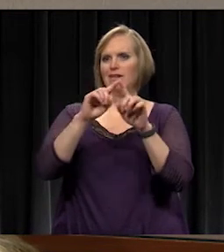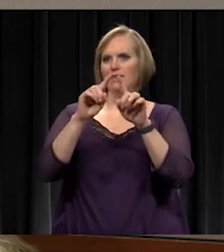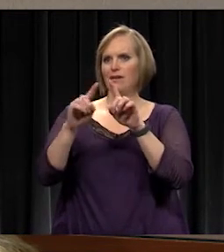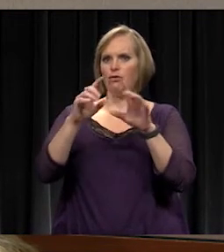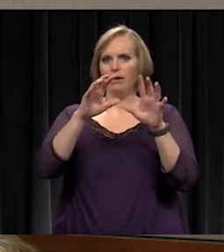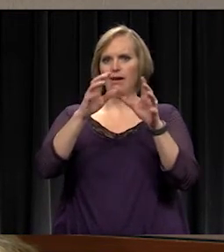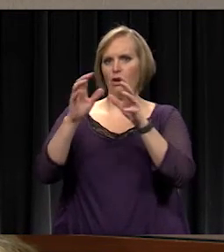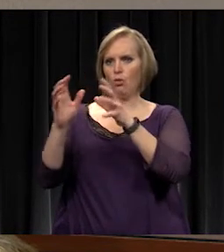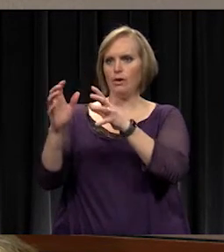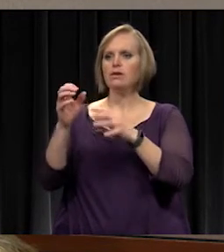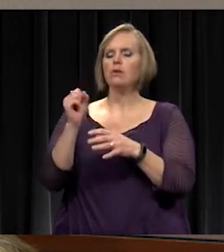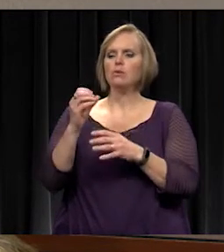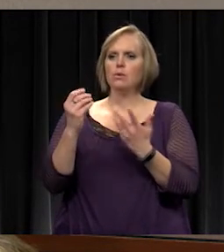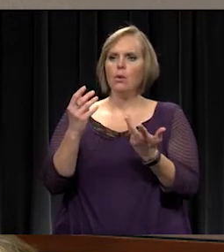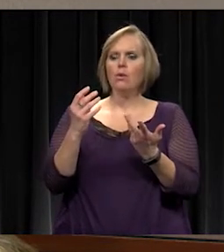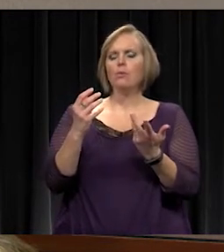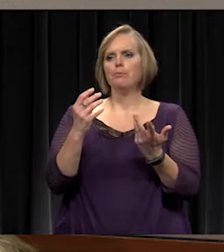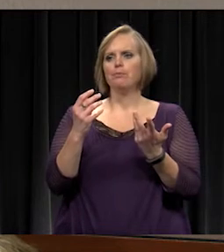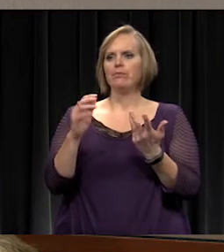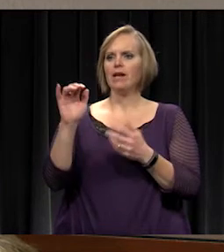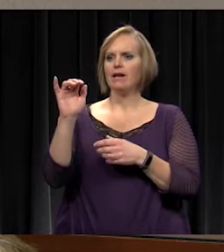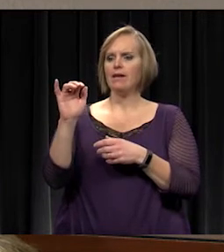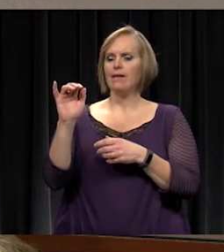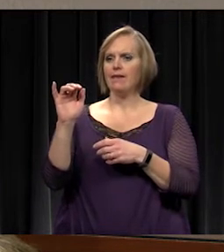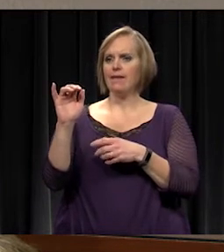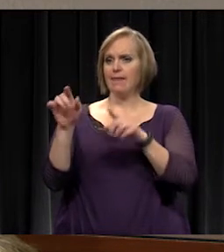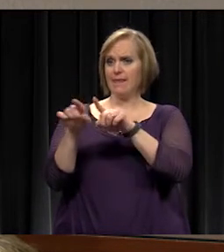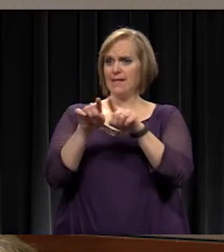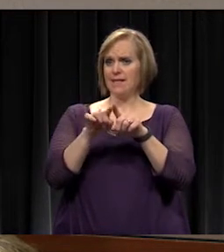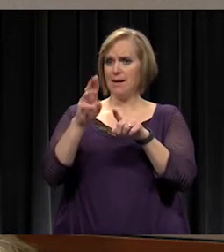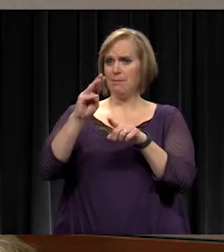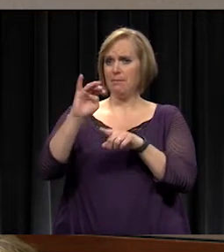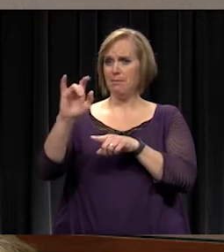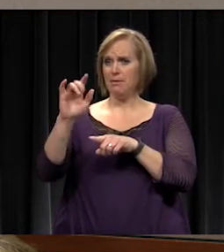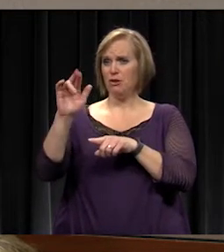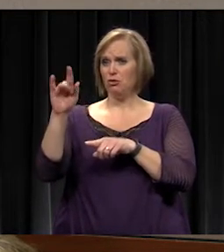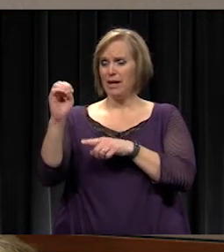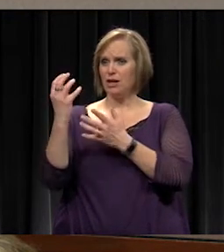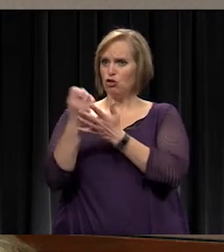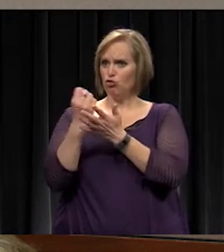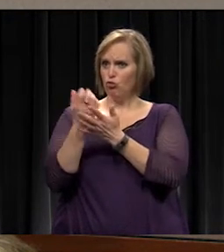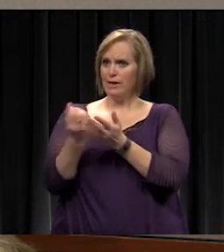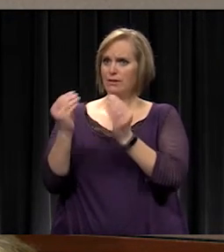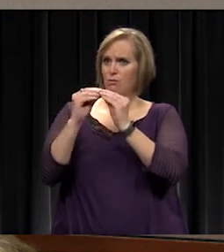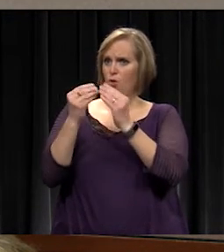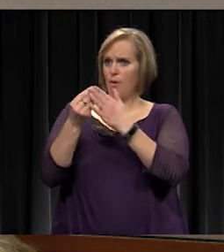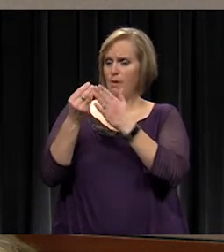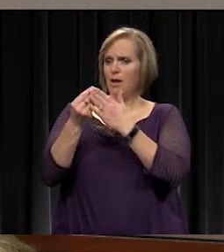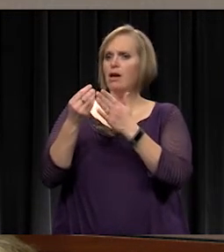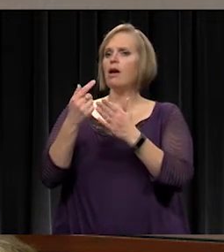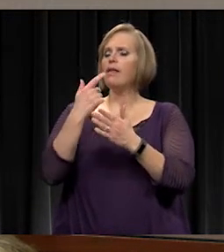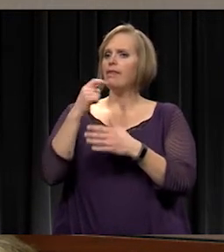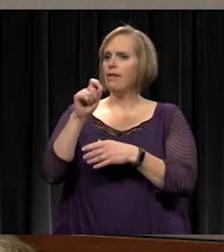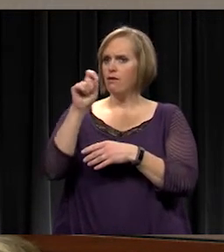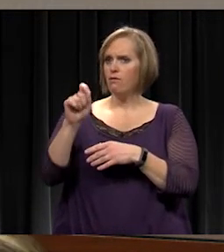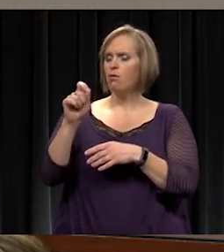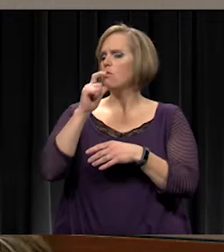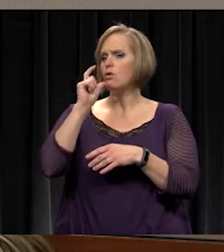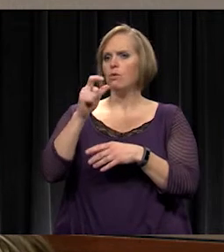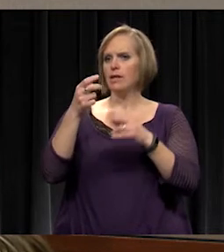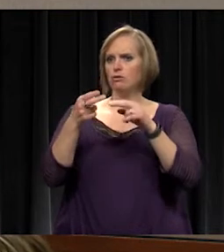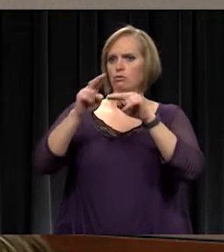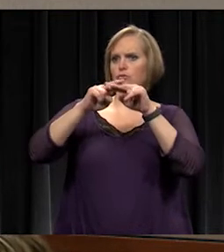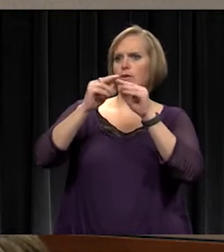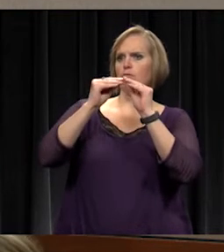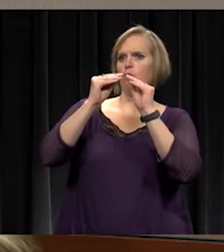the same mill rate is raising more money, and therefore we don't need to raise more on top of